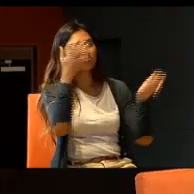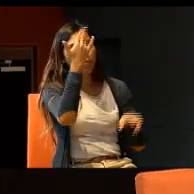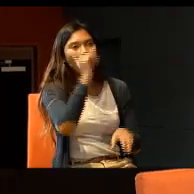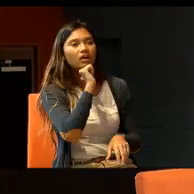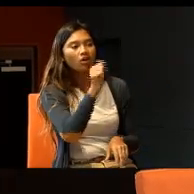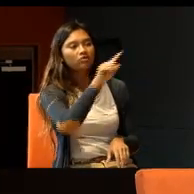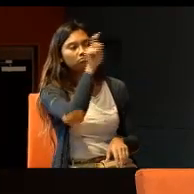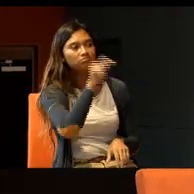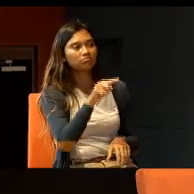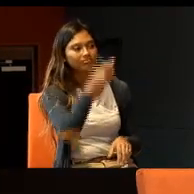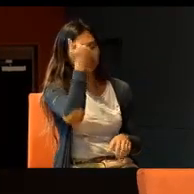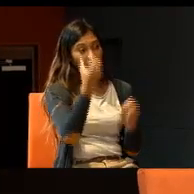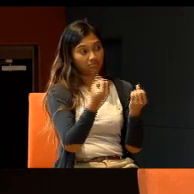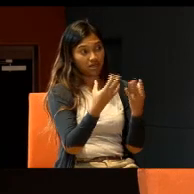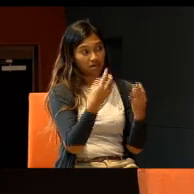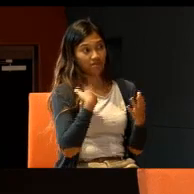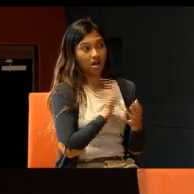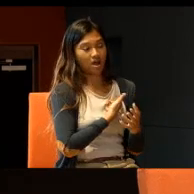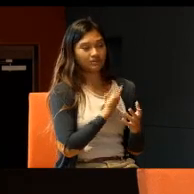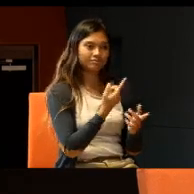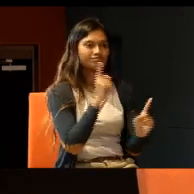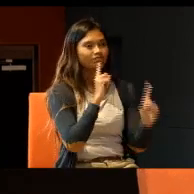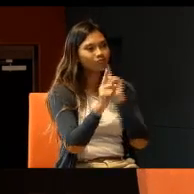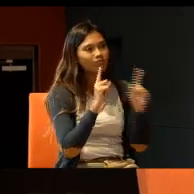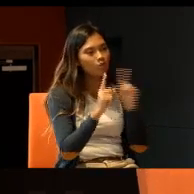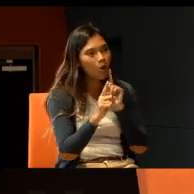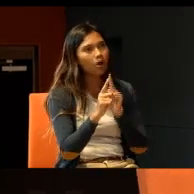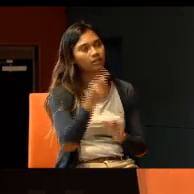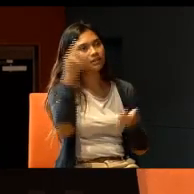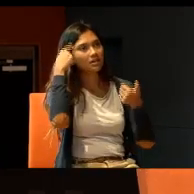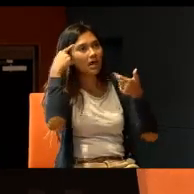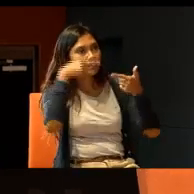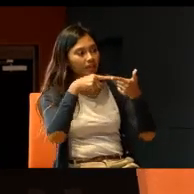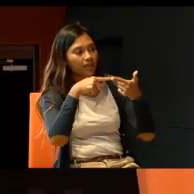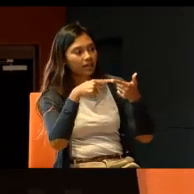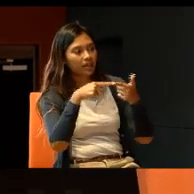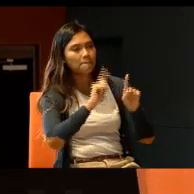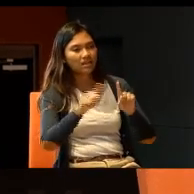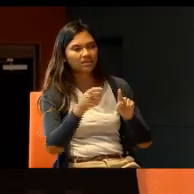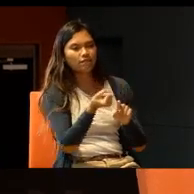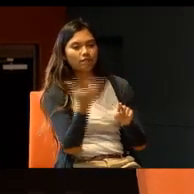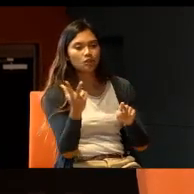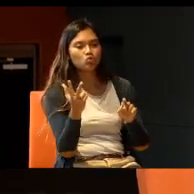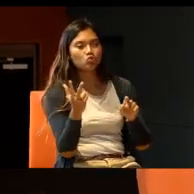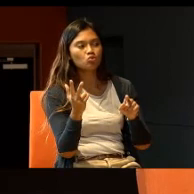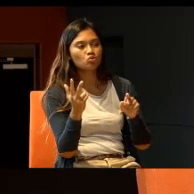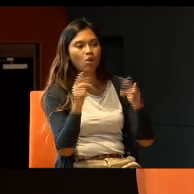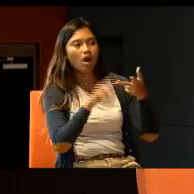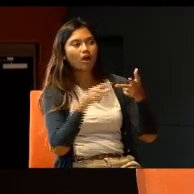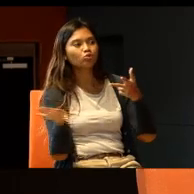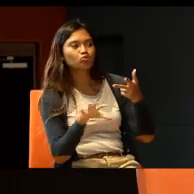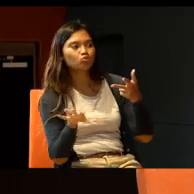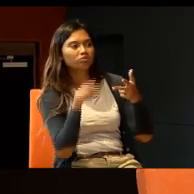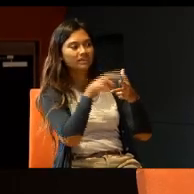many of us talk, think, but very few of us actually go out there and do it.